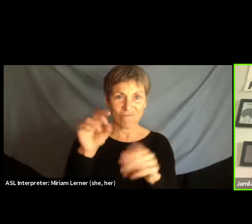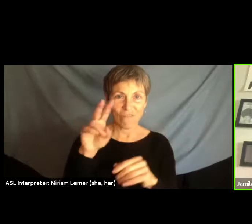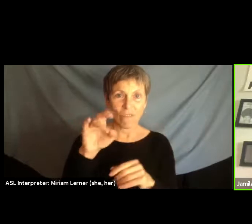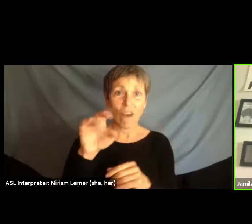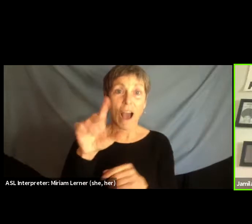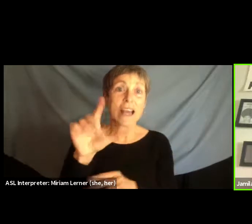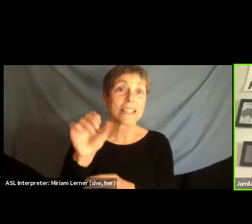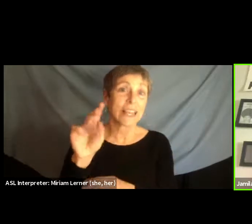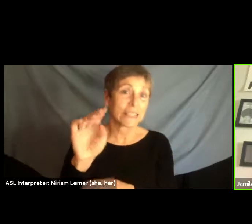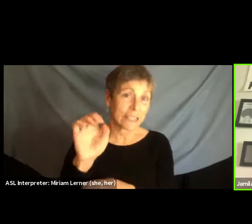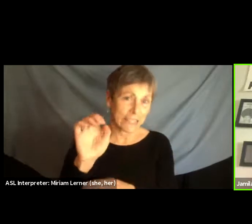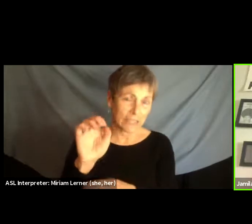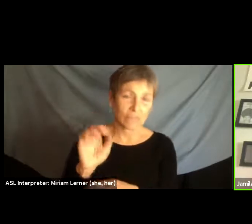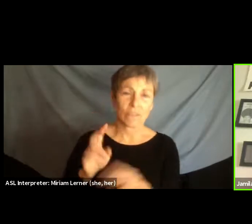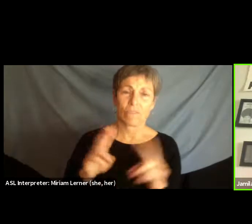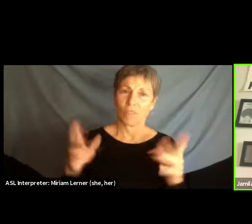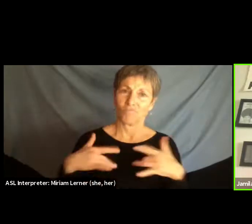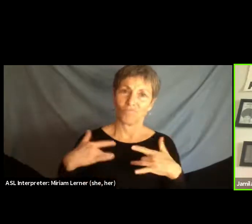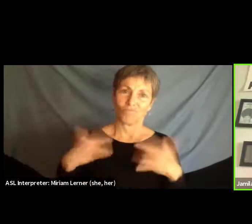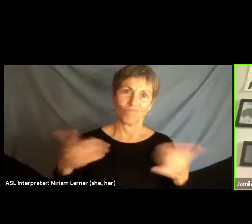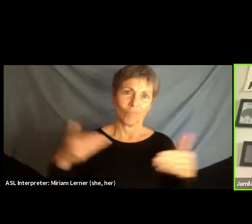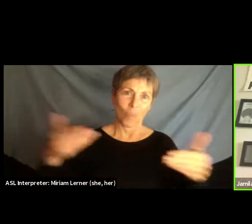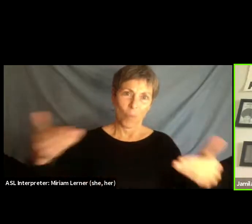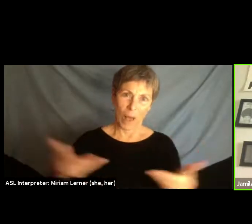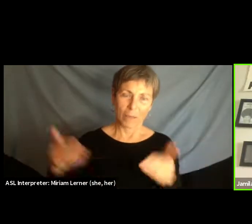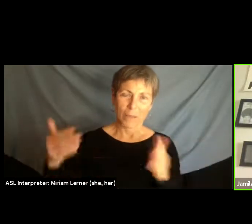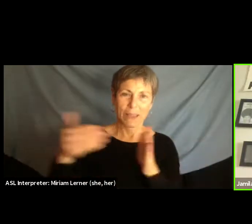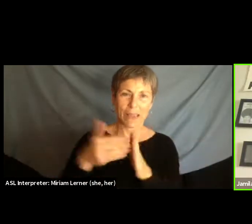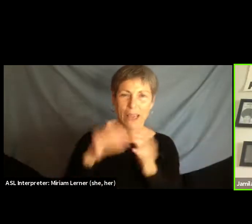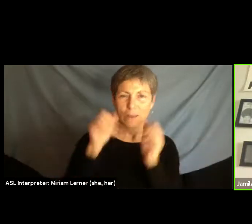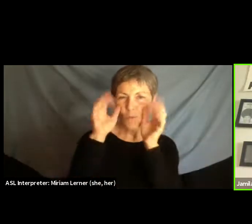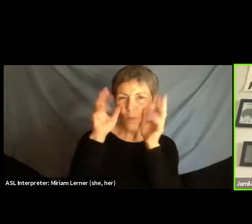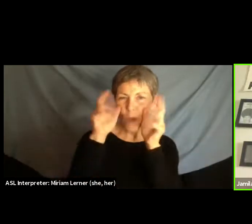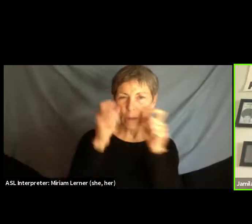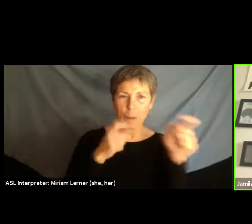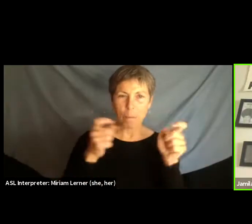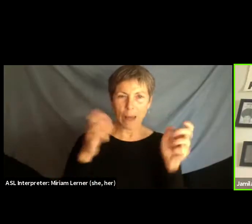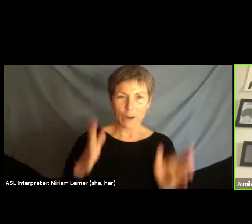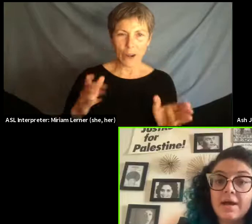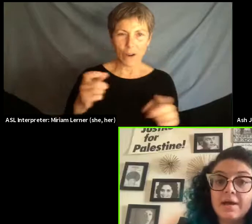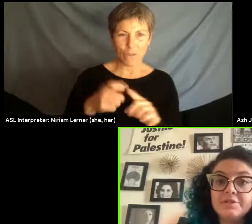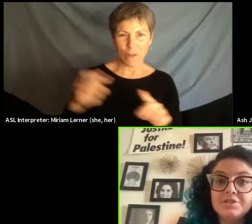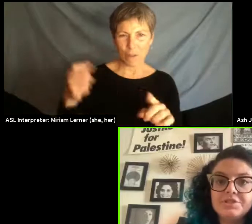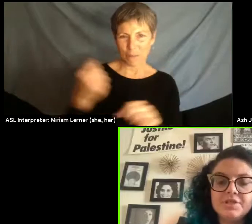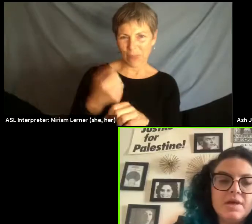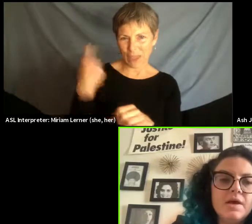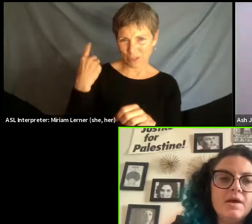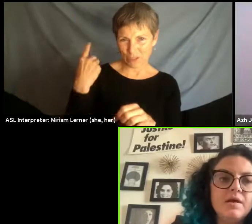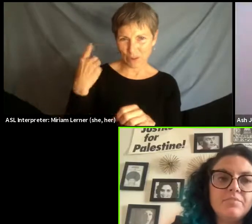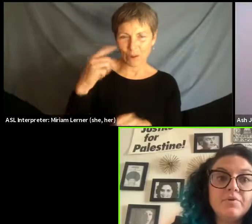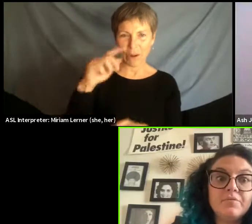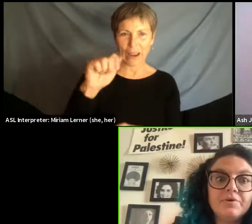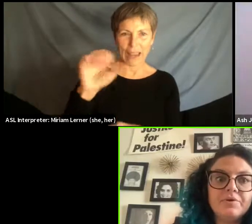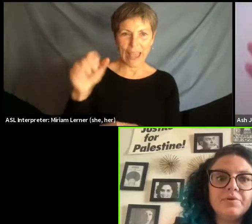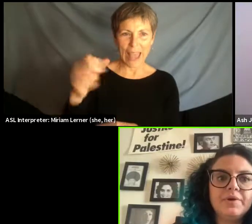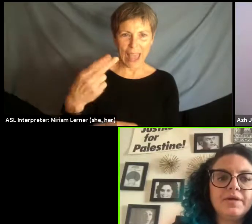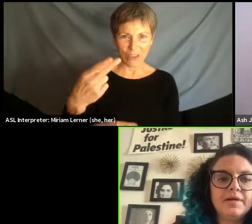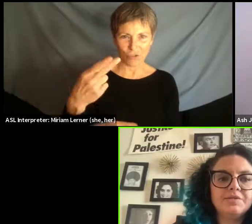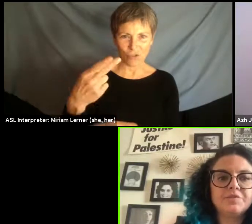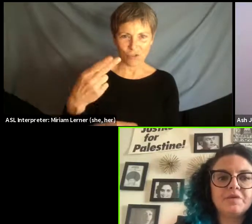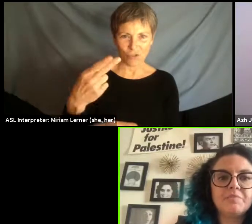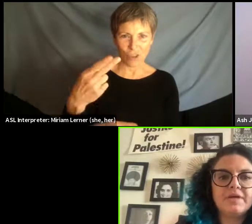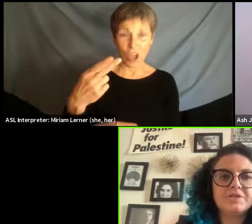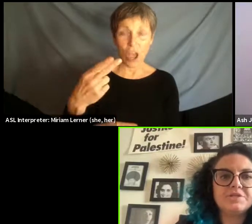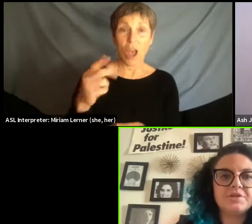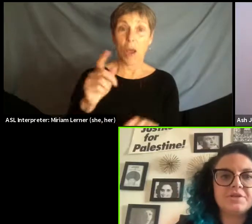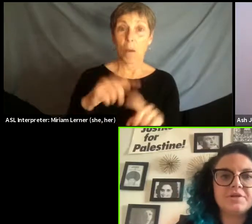I'm very pleased to welcome back our incredible moderator from last year, Ash. But real quick,